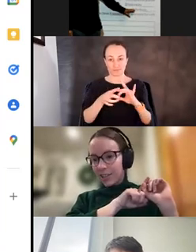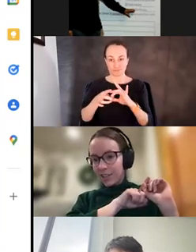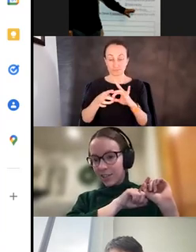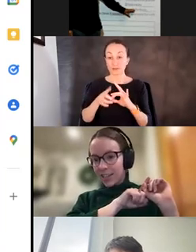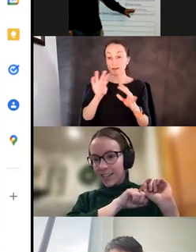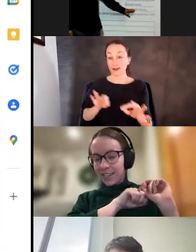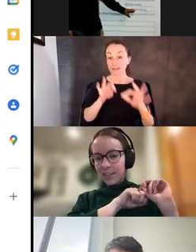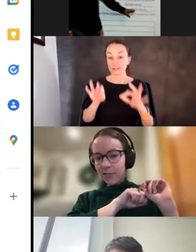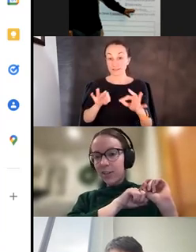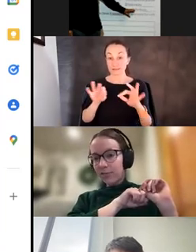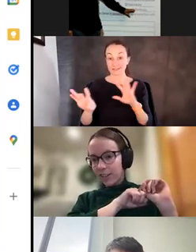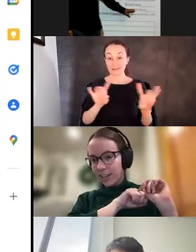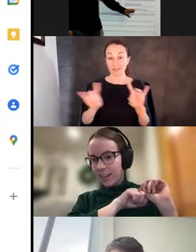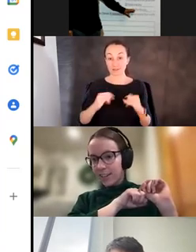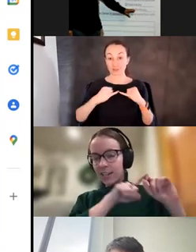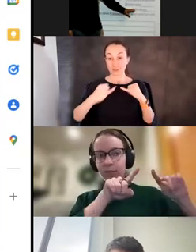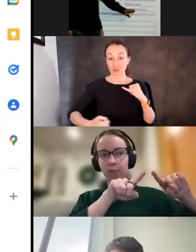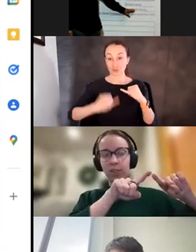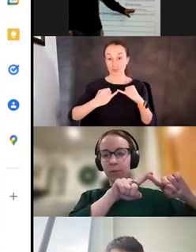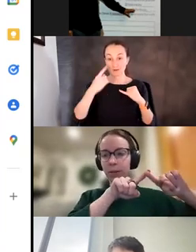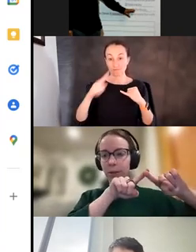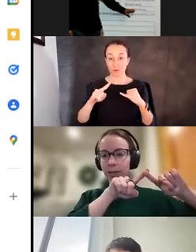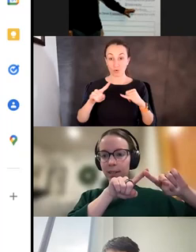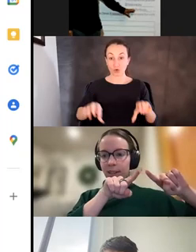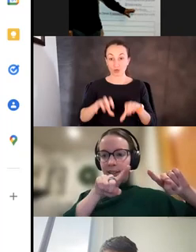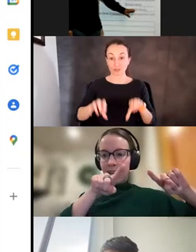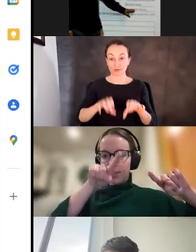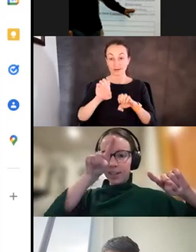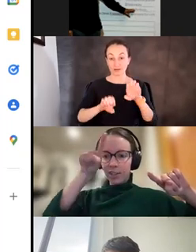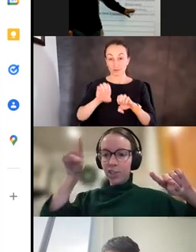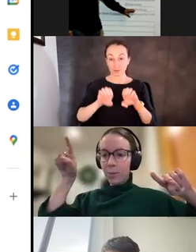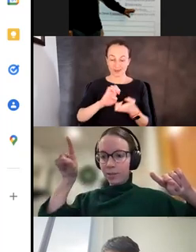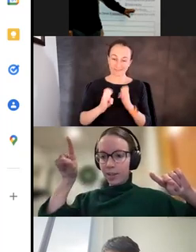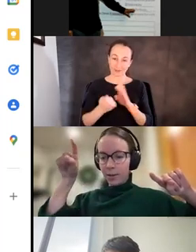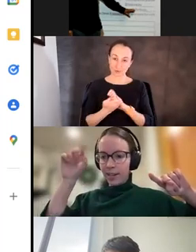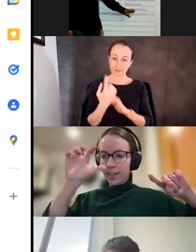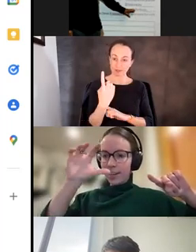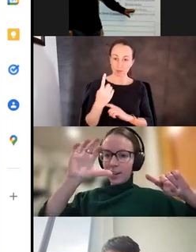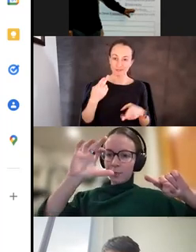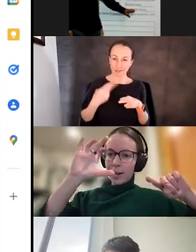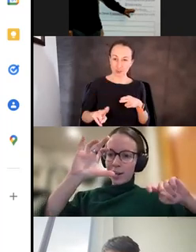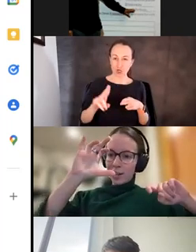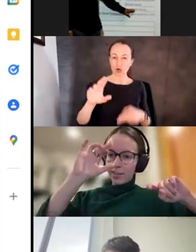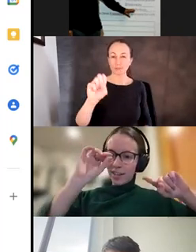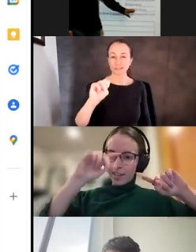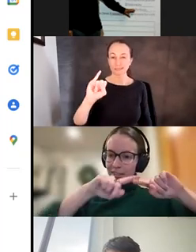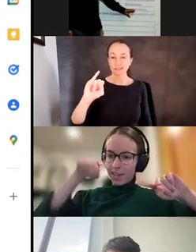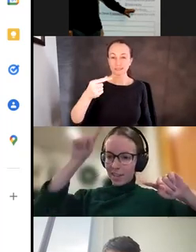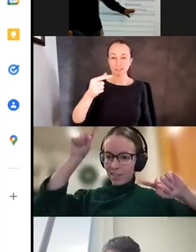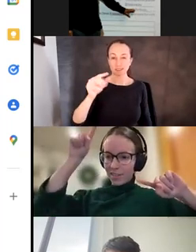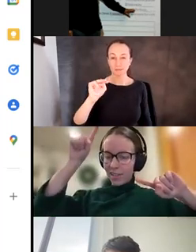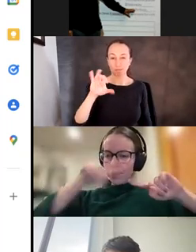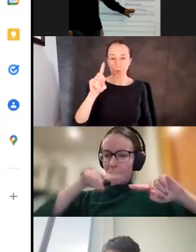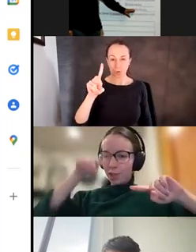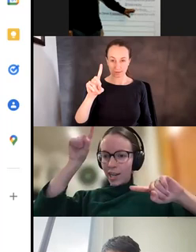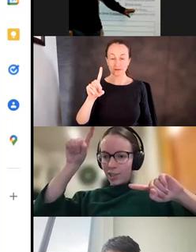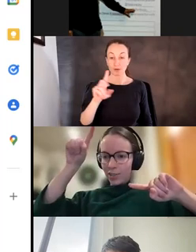selection circuit for, for conducting an evolution would be one that's like a sharp sigmoid where the, the,